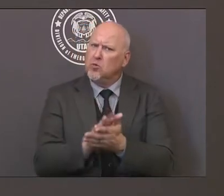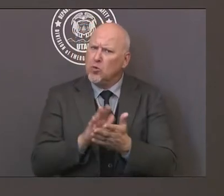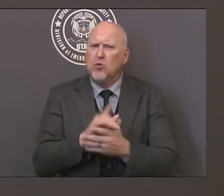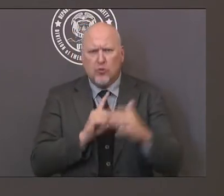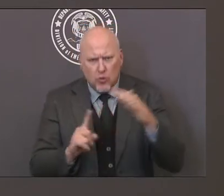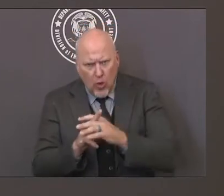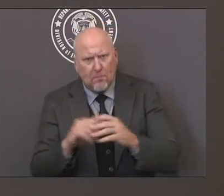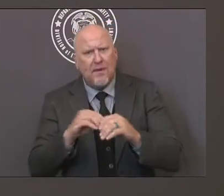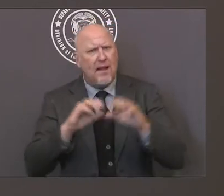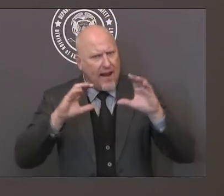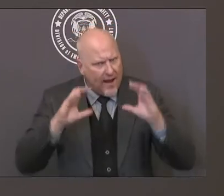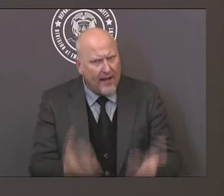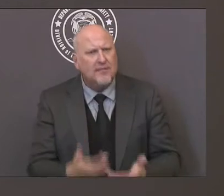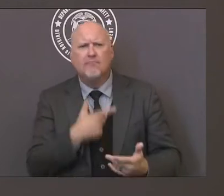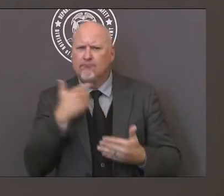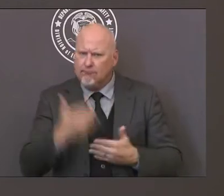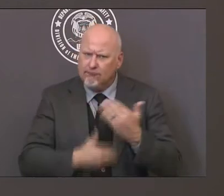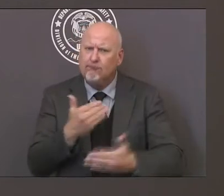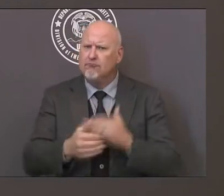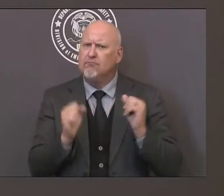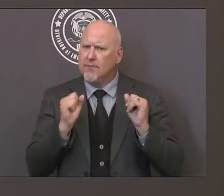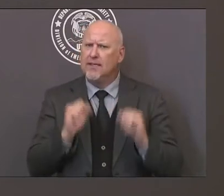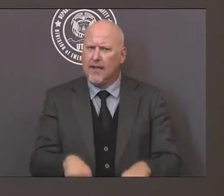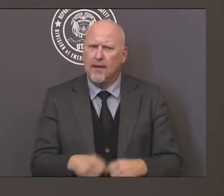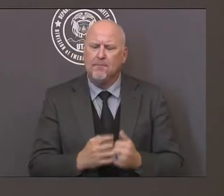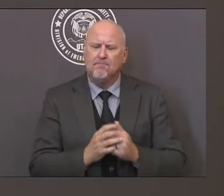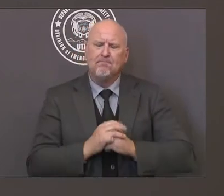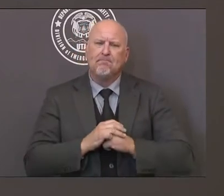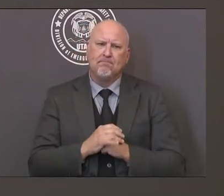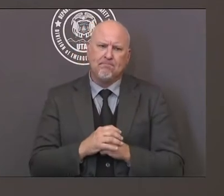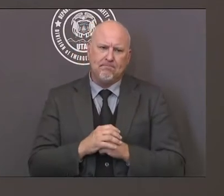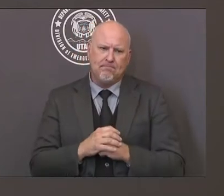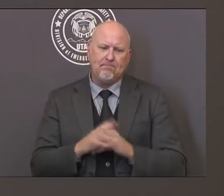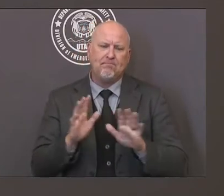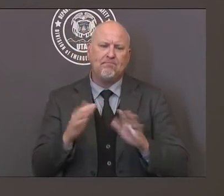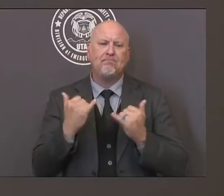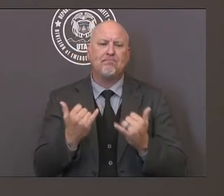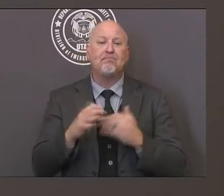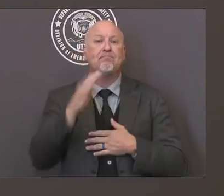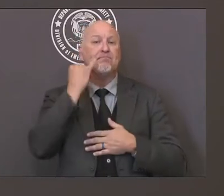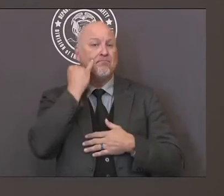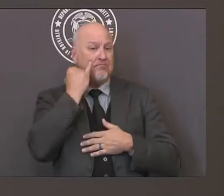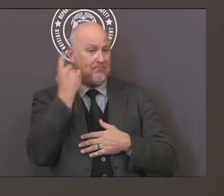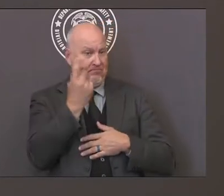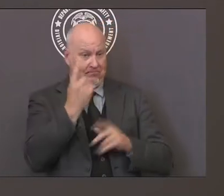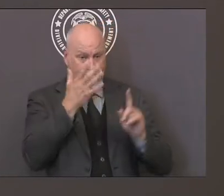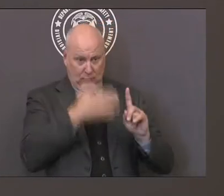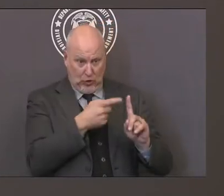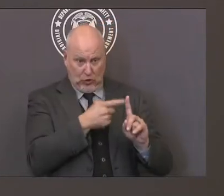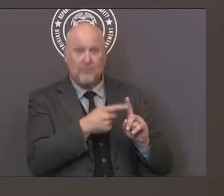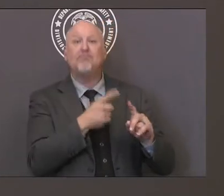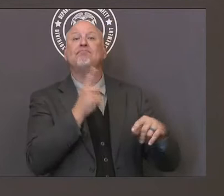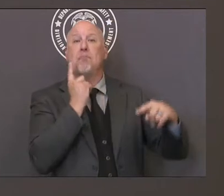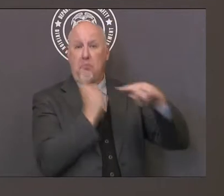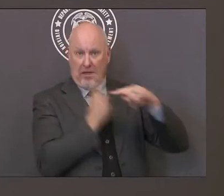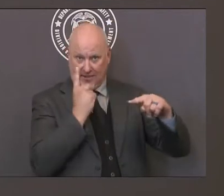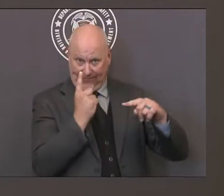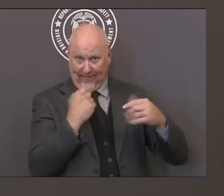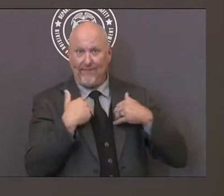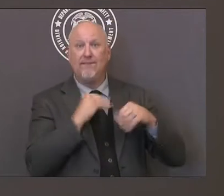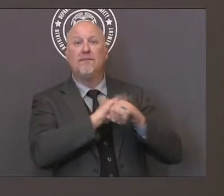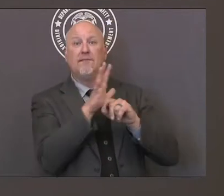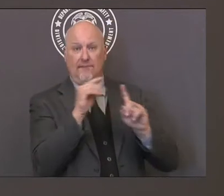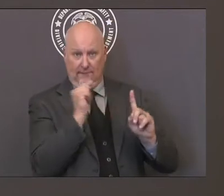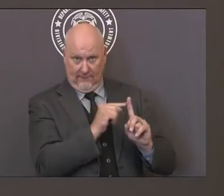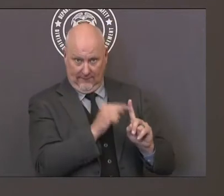from extracurricular activities from sports they're not going to be able to go to the movies or the mall it's just for that essential classroom setting